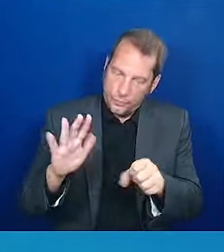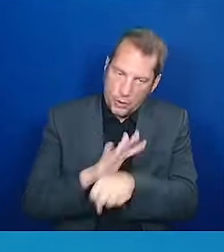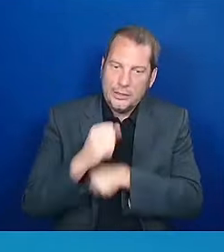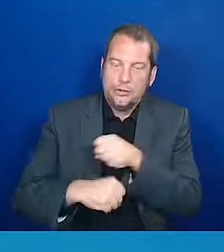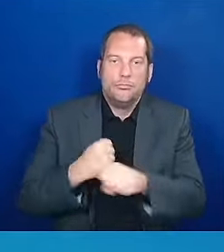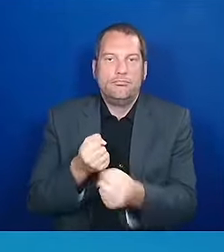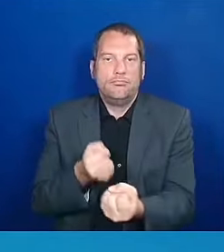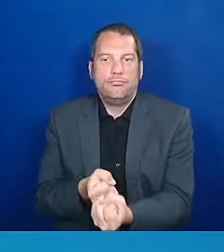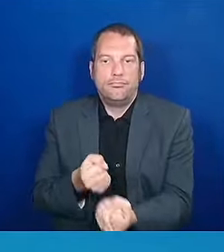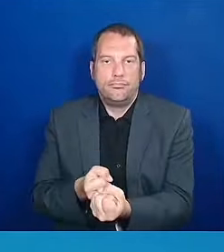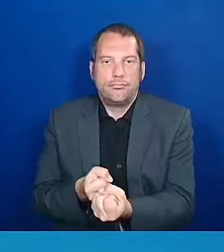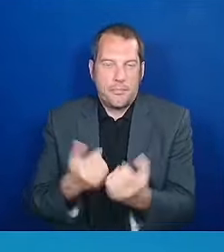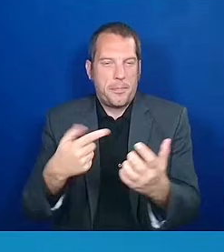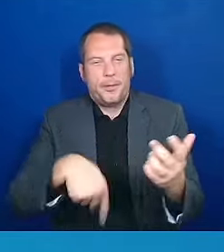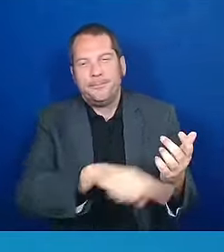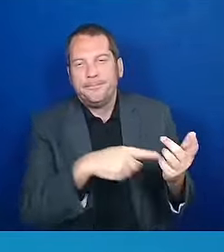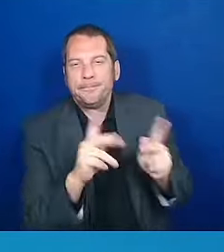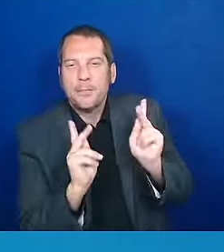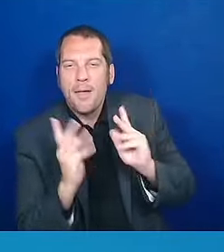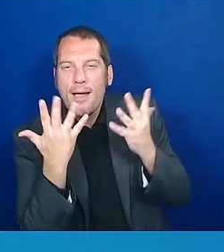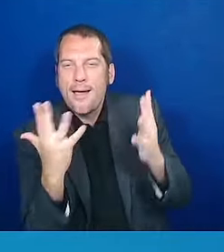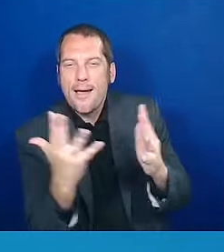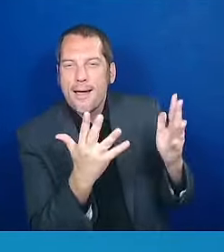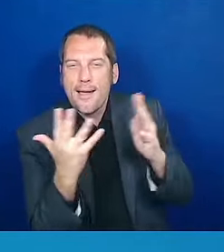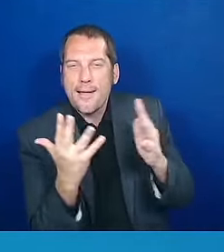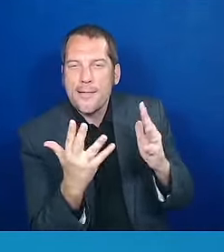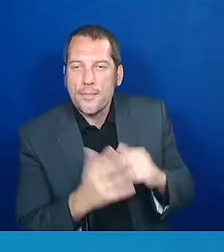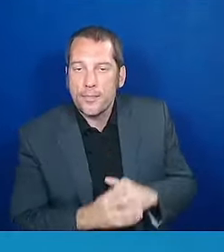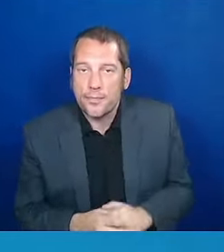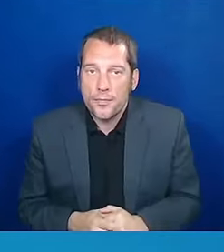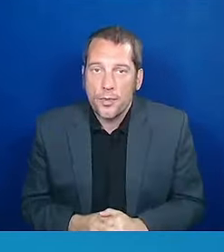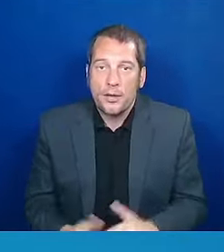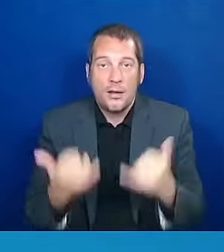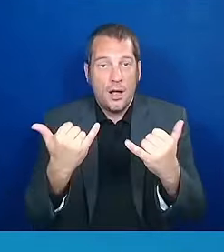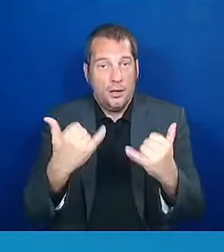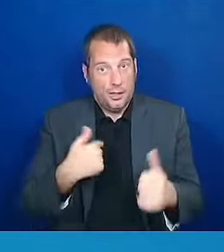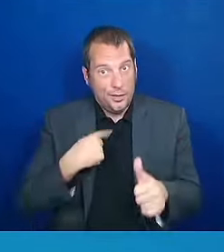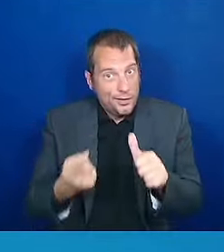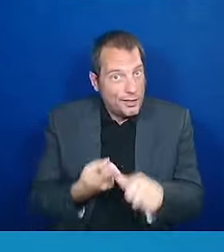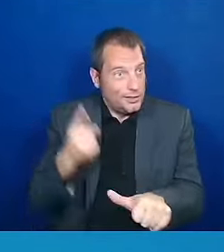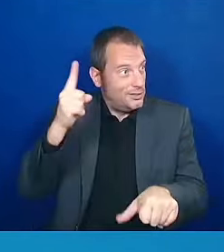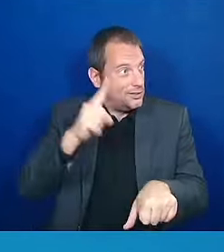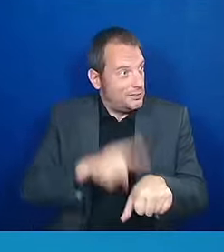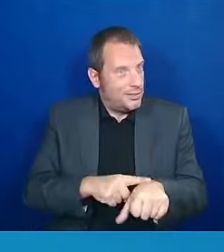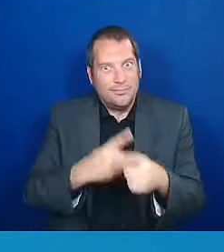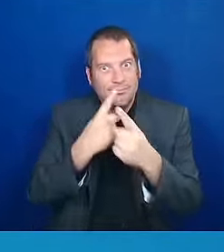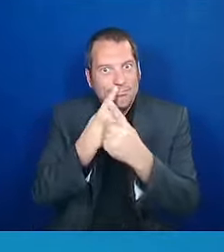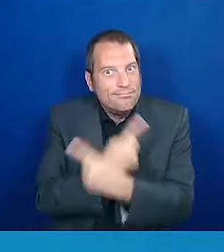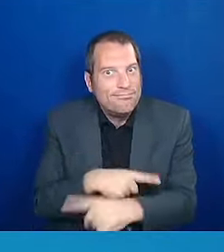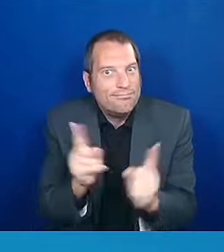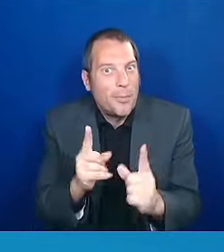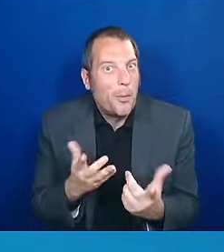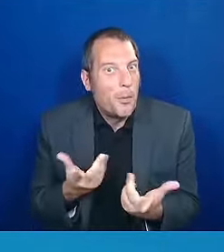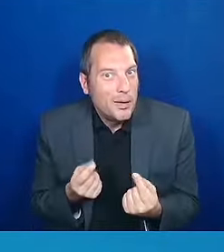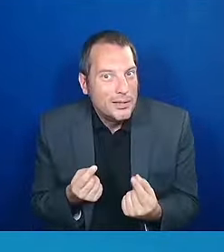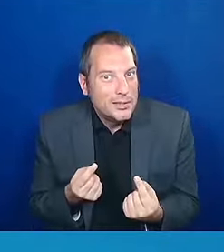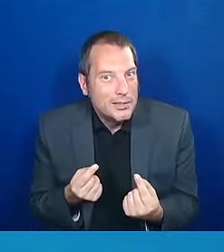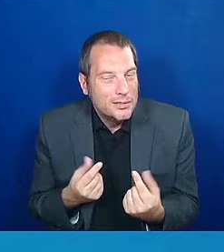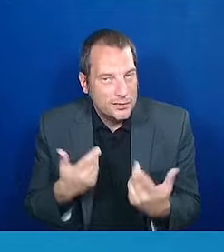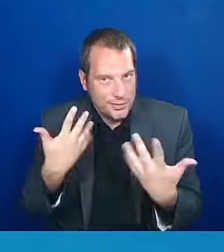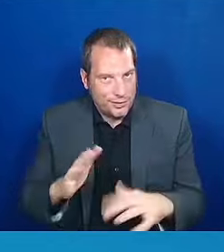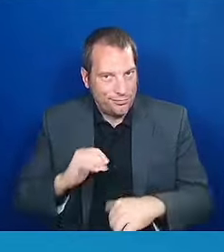And today I am announcing for the first time we have created national health and safety